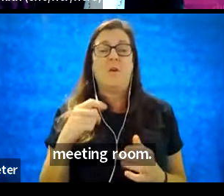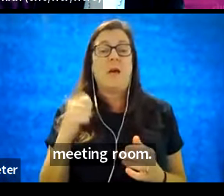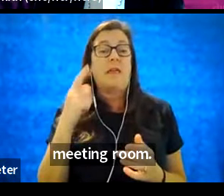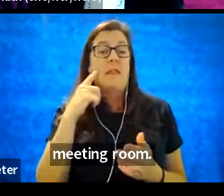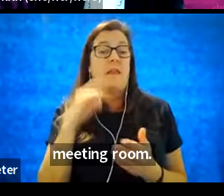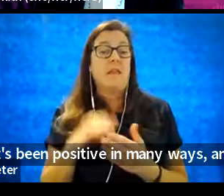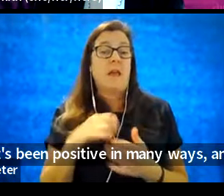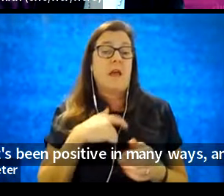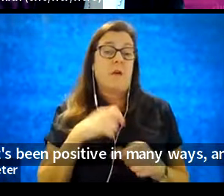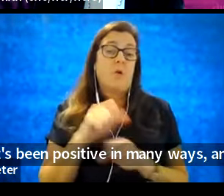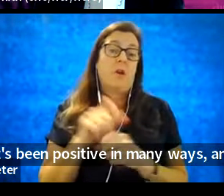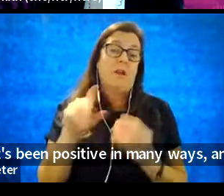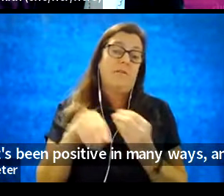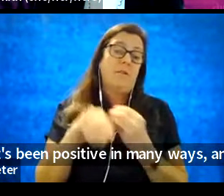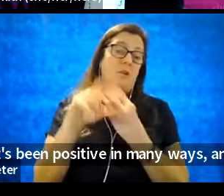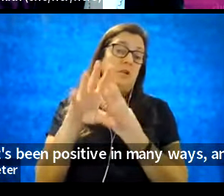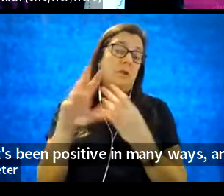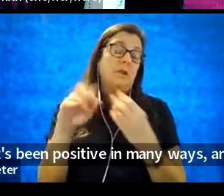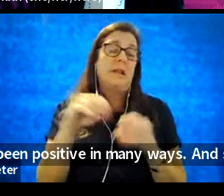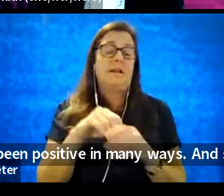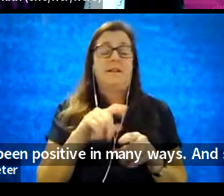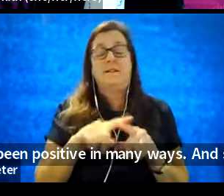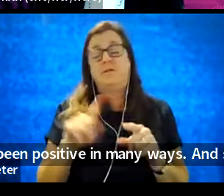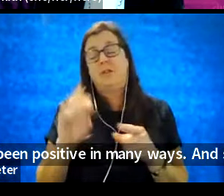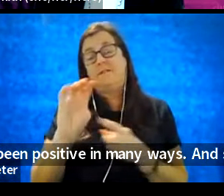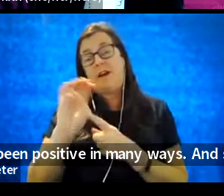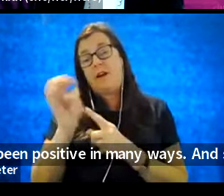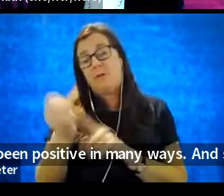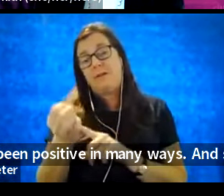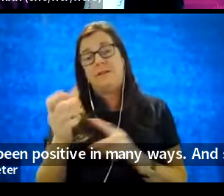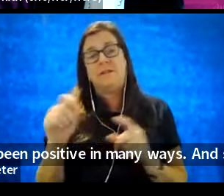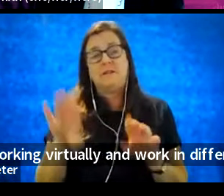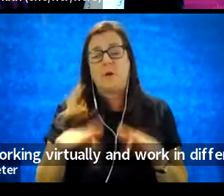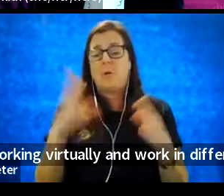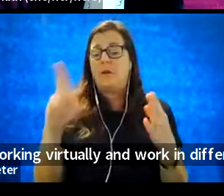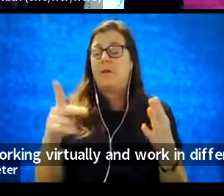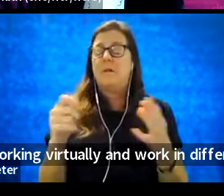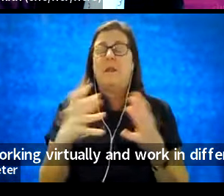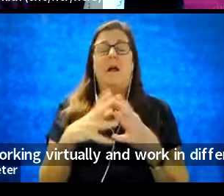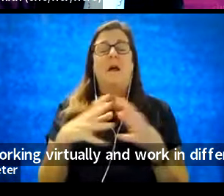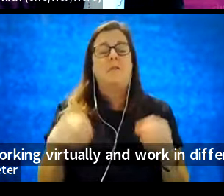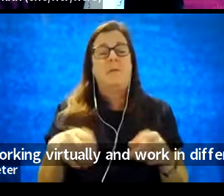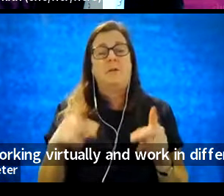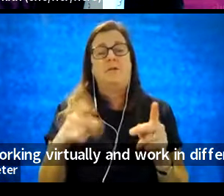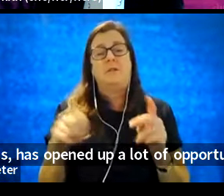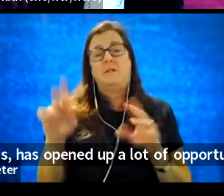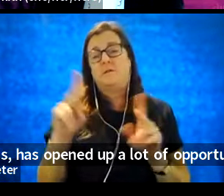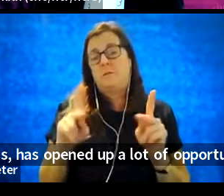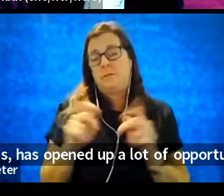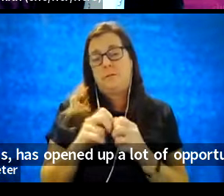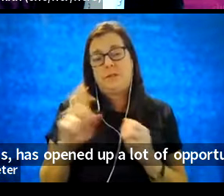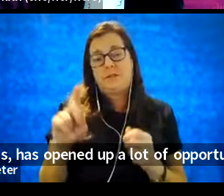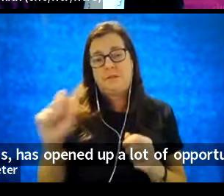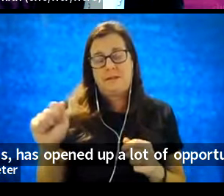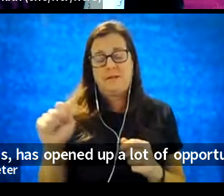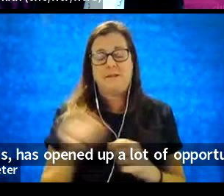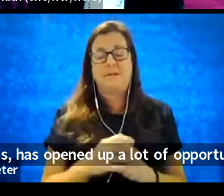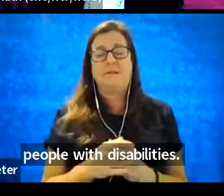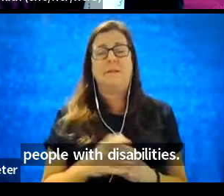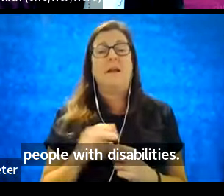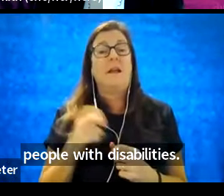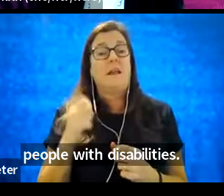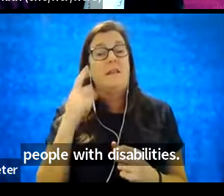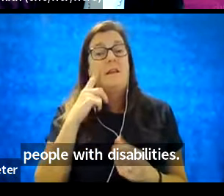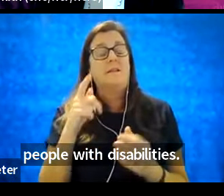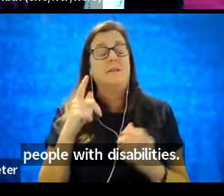that working virtually and working in different environments has opened up a lot of opportunities for people with disabilities. And I